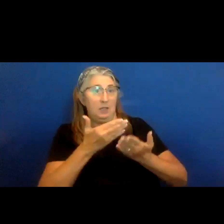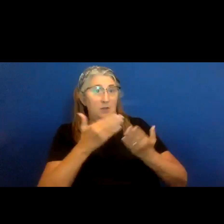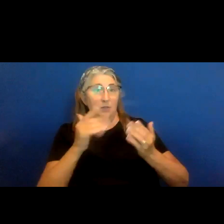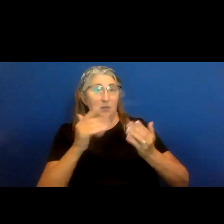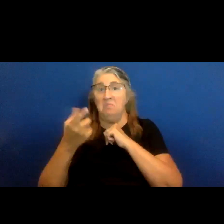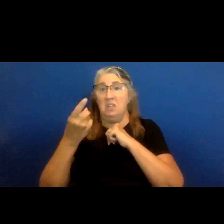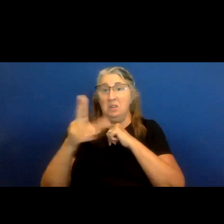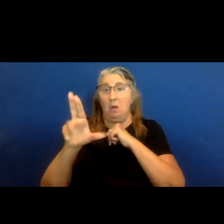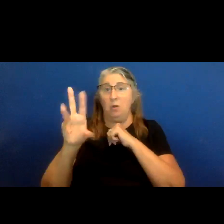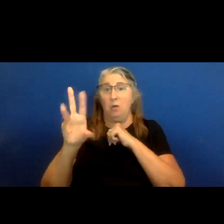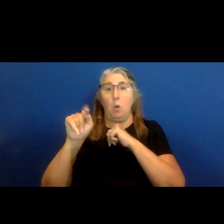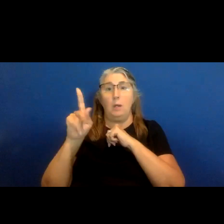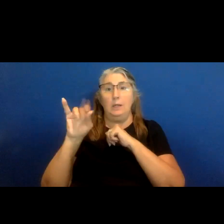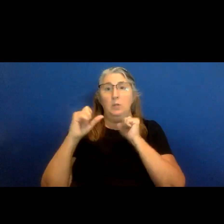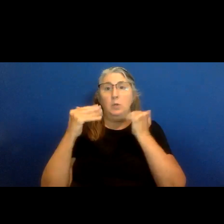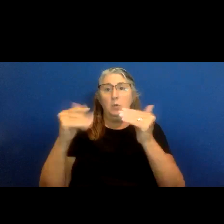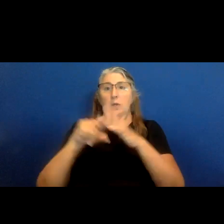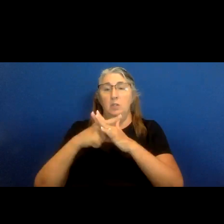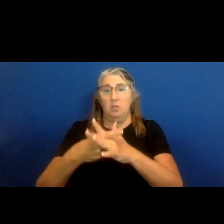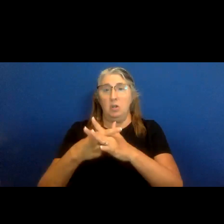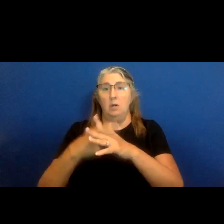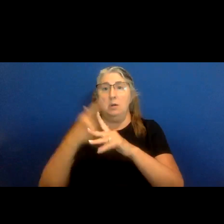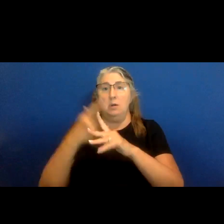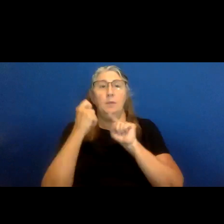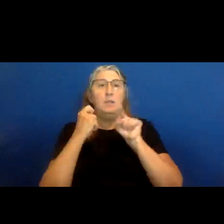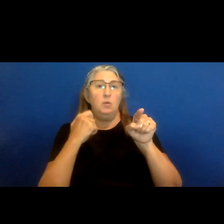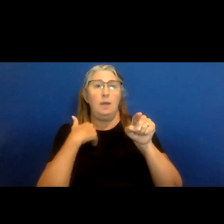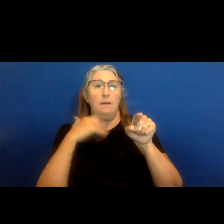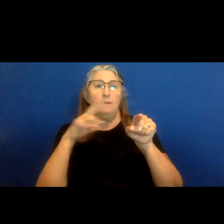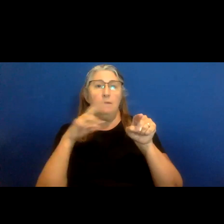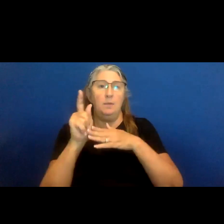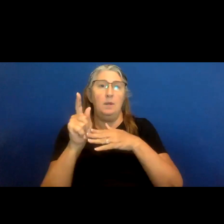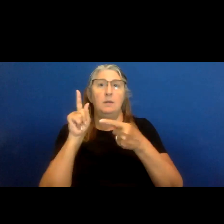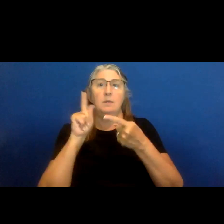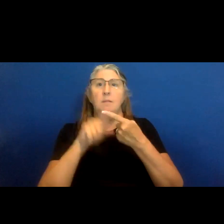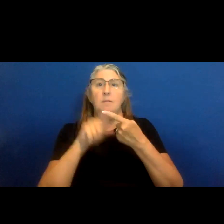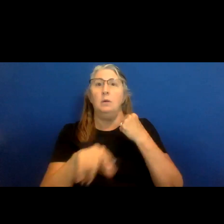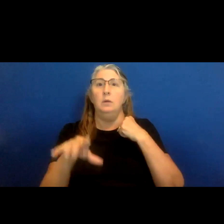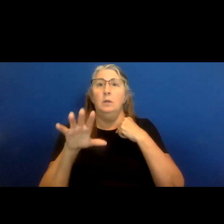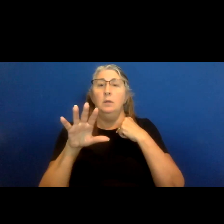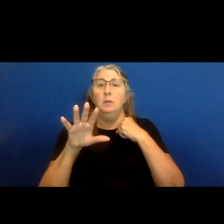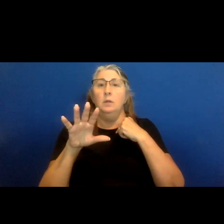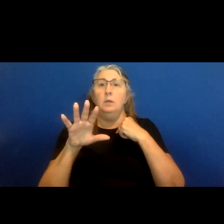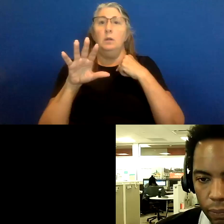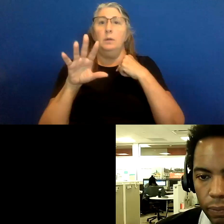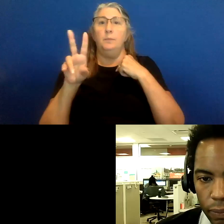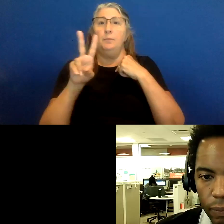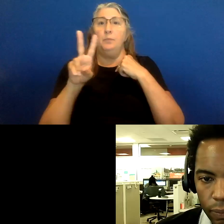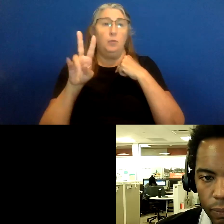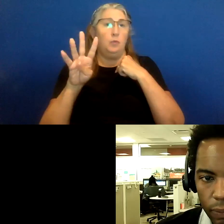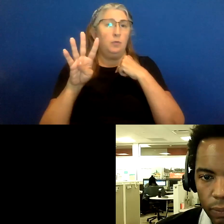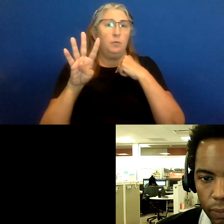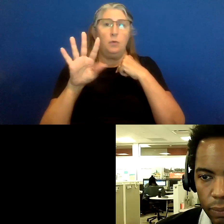because you and Dr. Ige have 30 minutes up until quarter to five, quarter to six, okay, for your